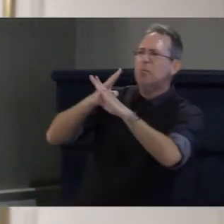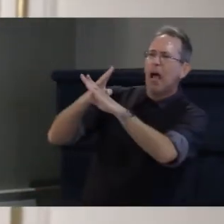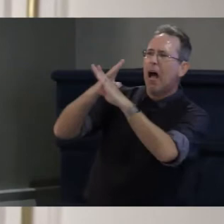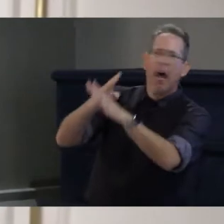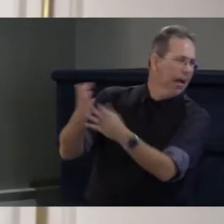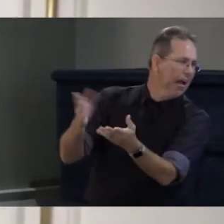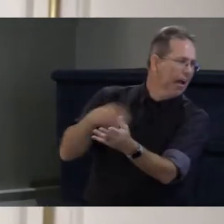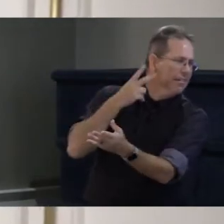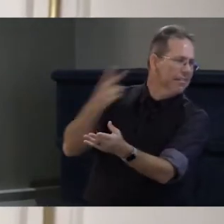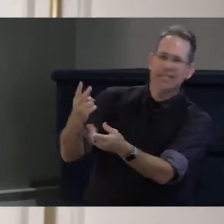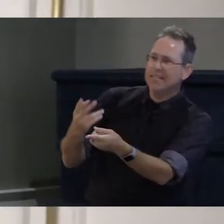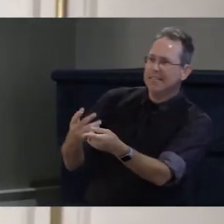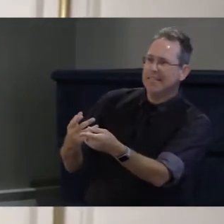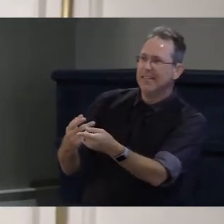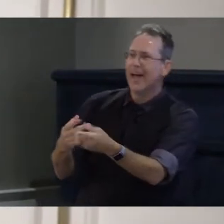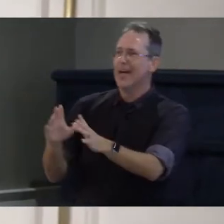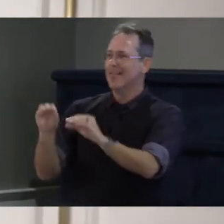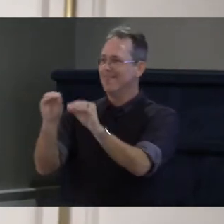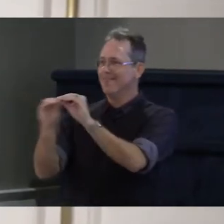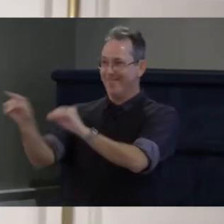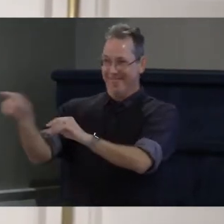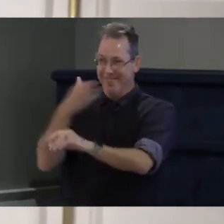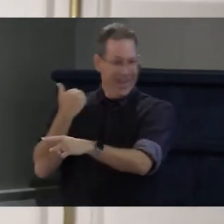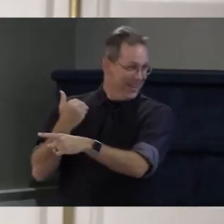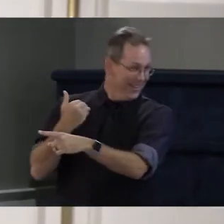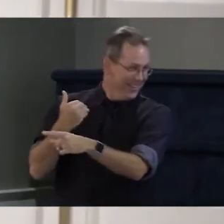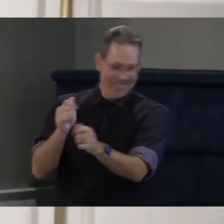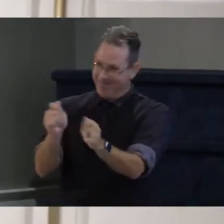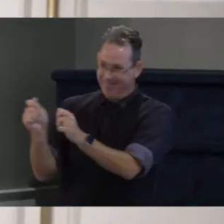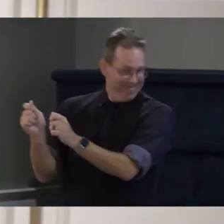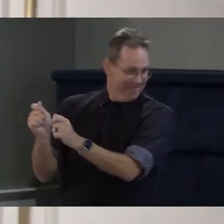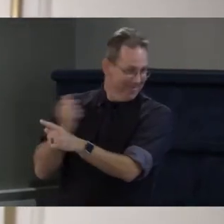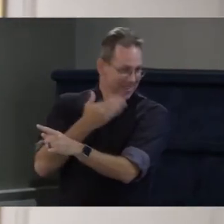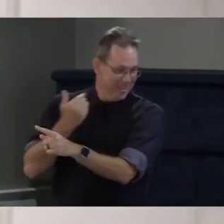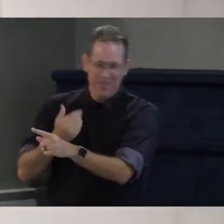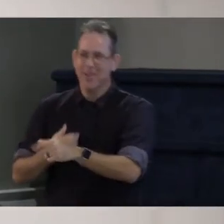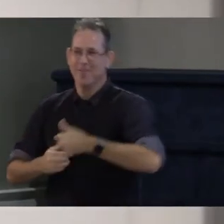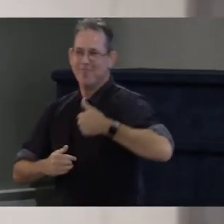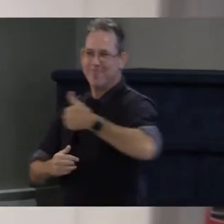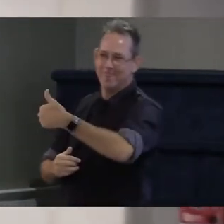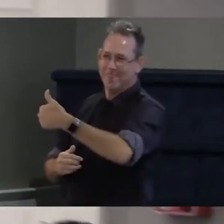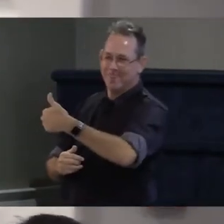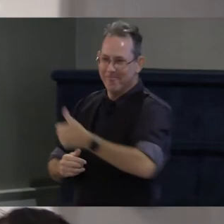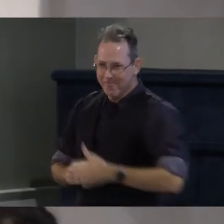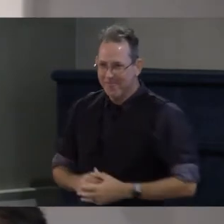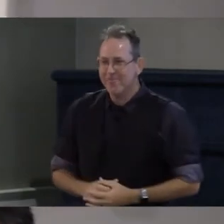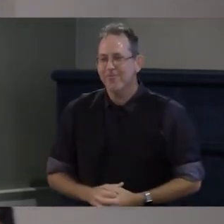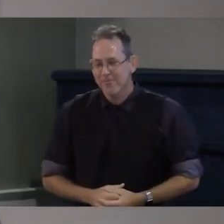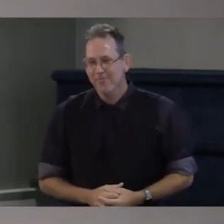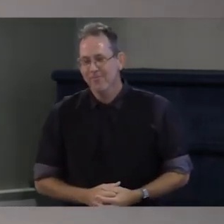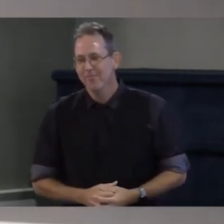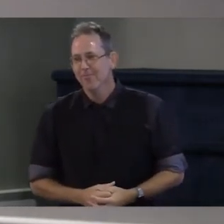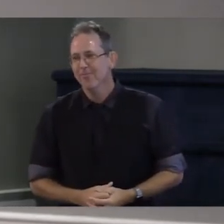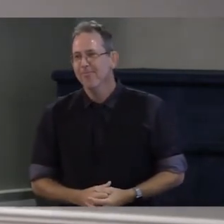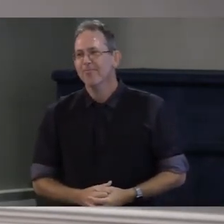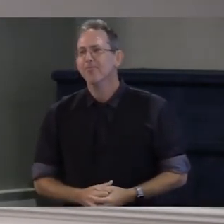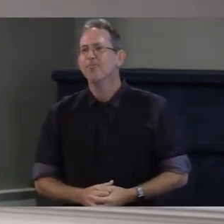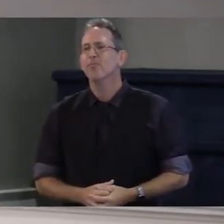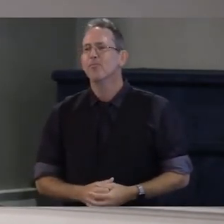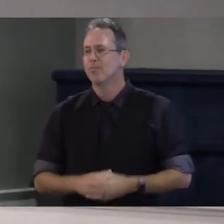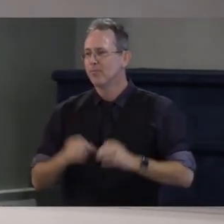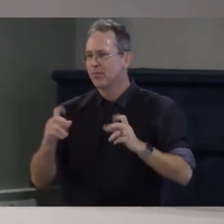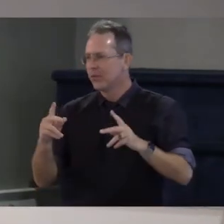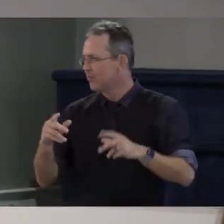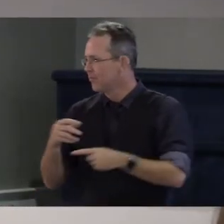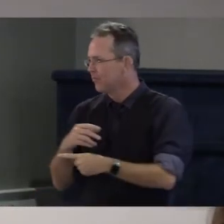we will fix this all good all right hi everybody thank you for being here my name is